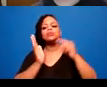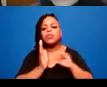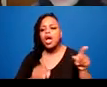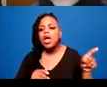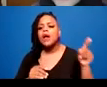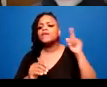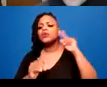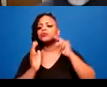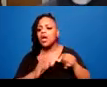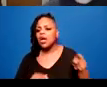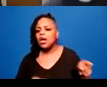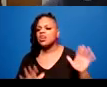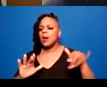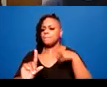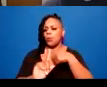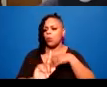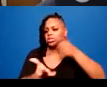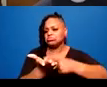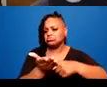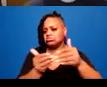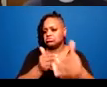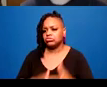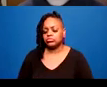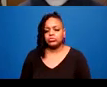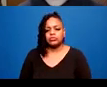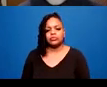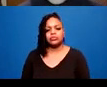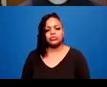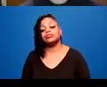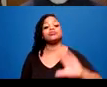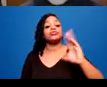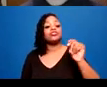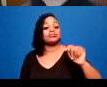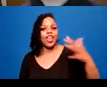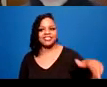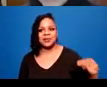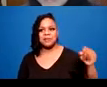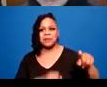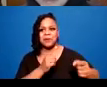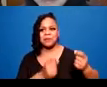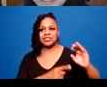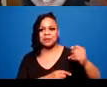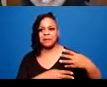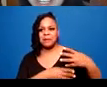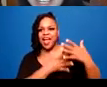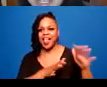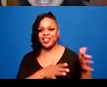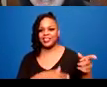The chat has already started, so I will read some out before moving on to the principles.